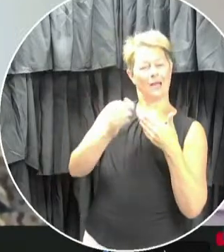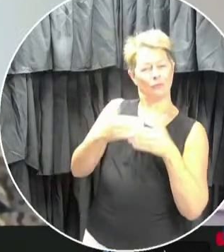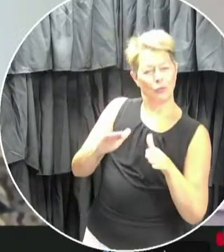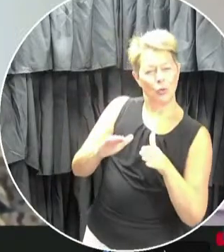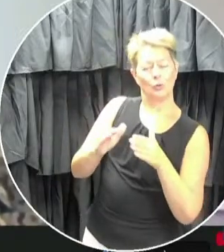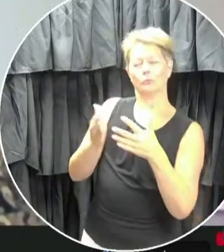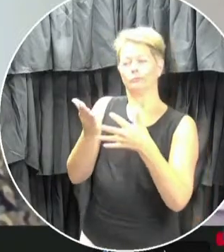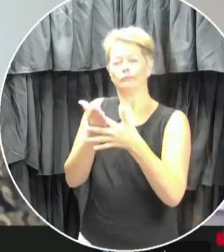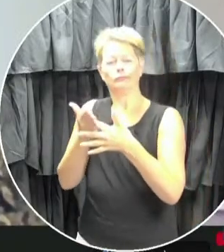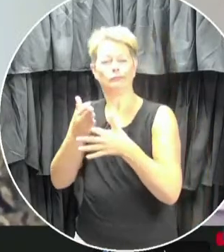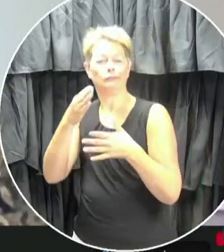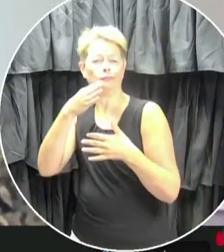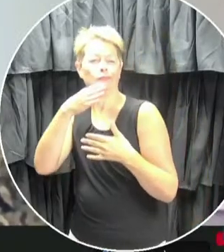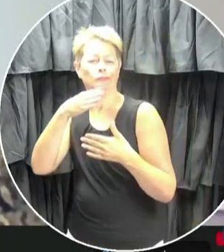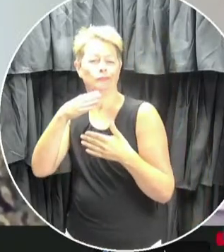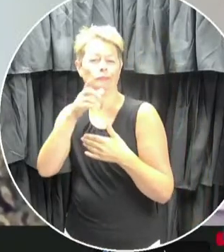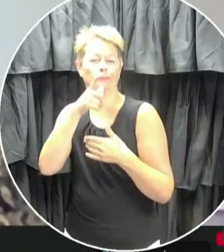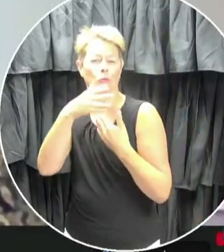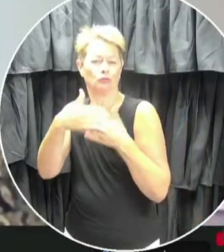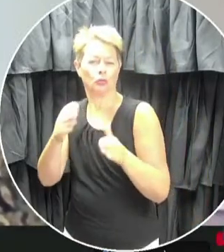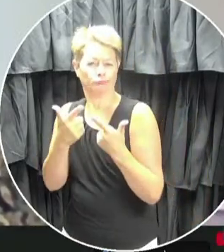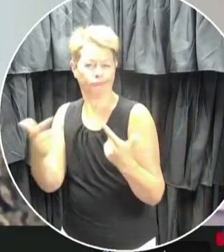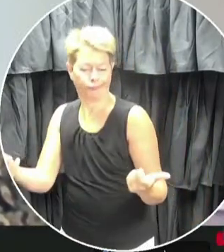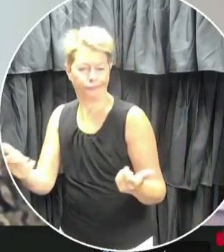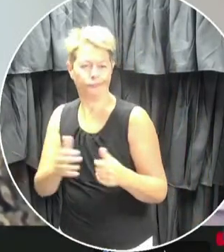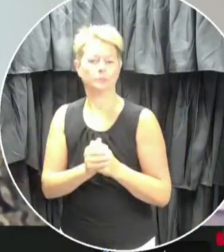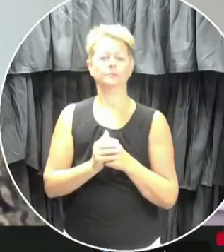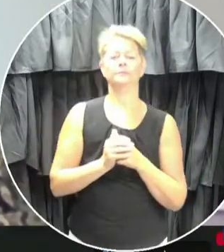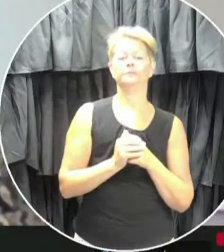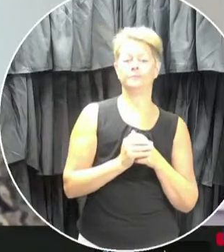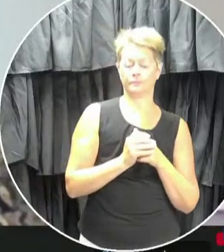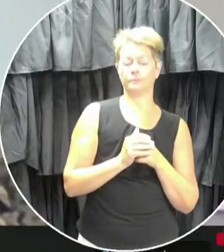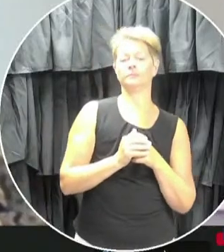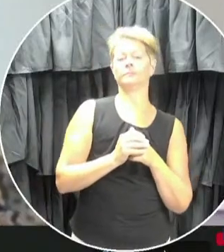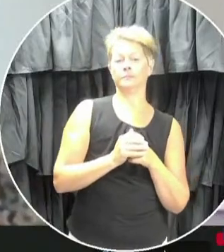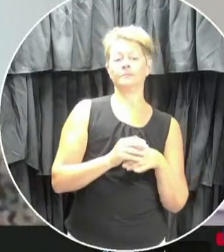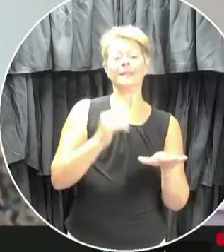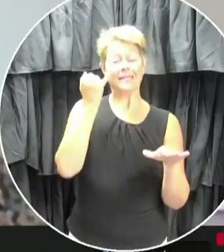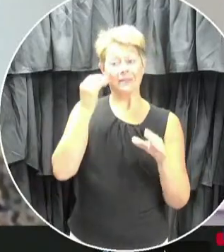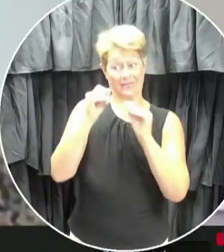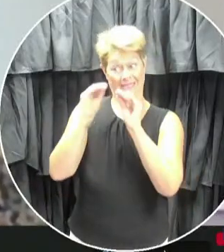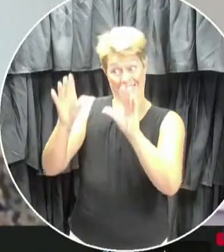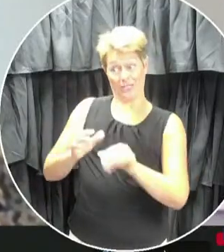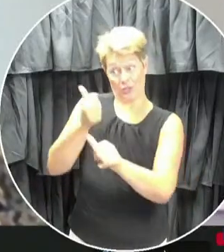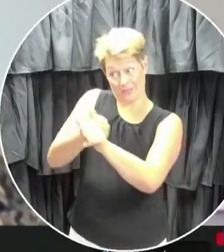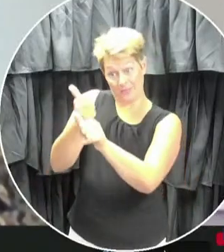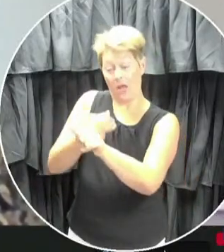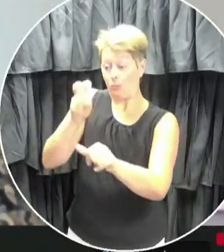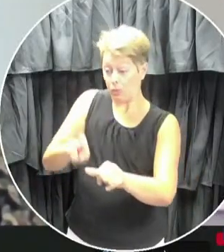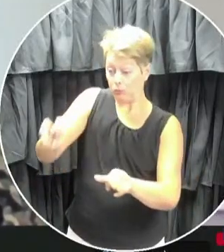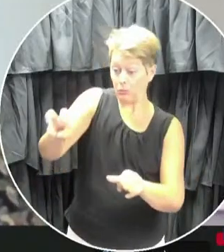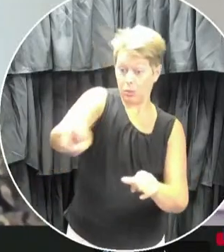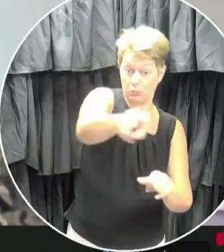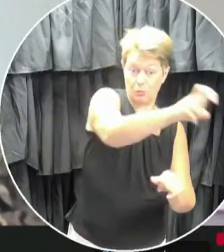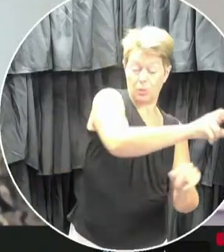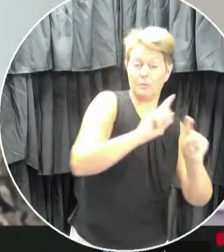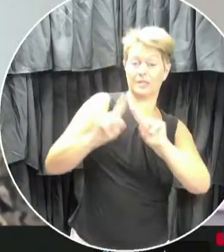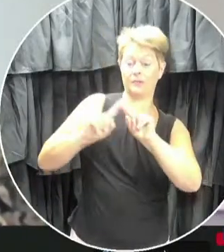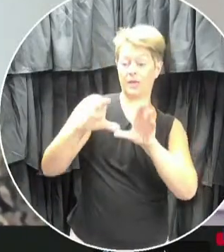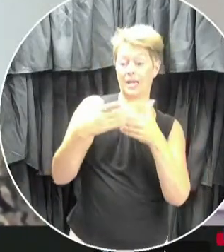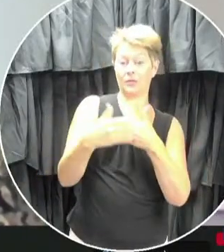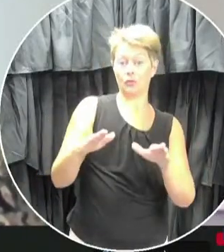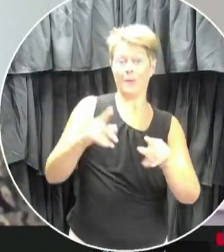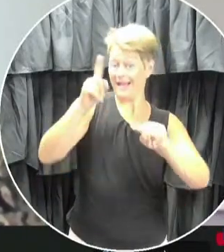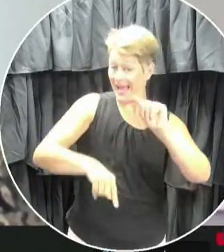Teachers and other staff who move between cohorts or instruct multiple cohorts, if they can't physically distance, they will be required to